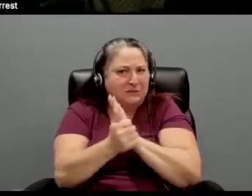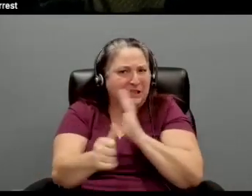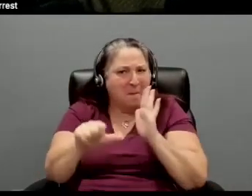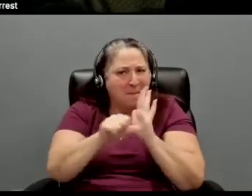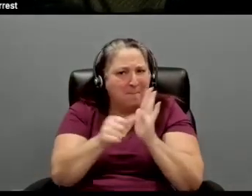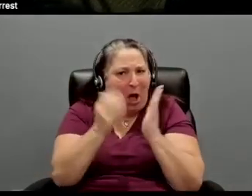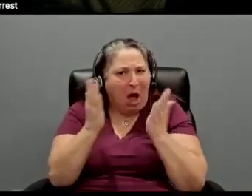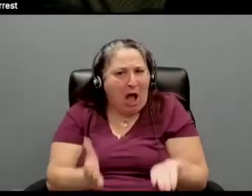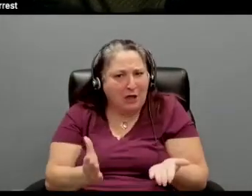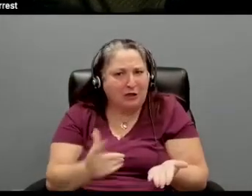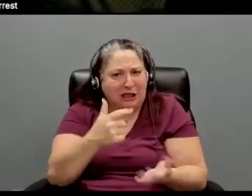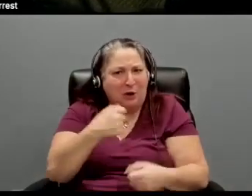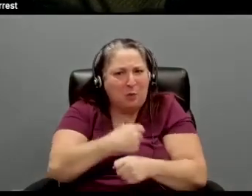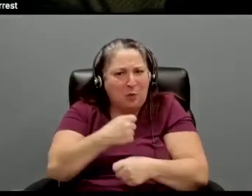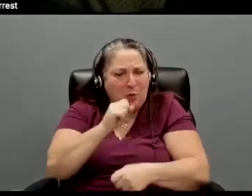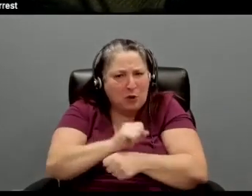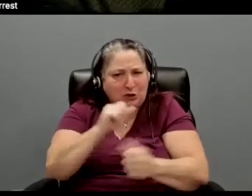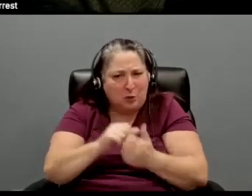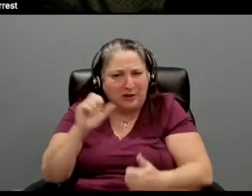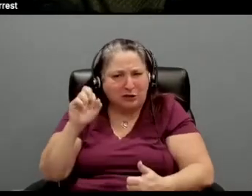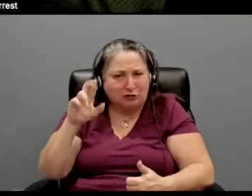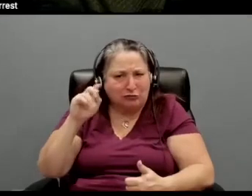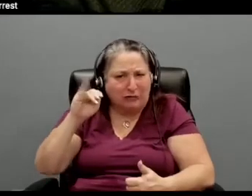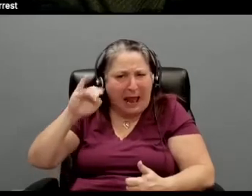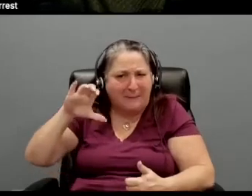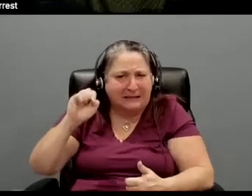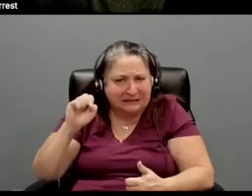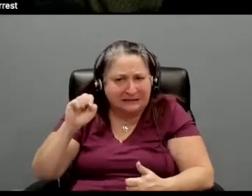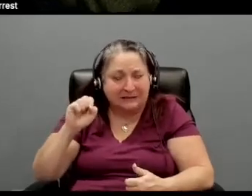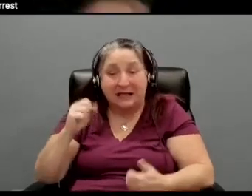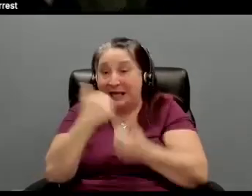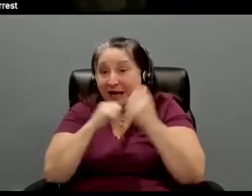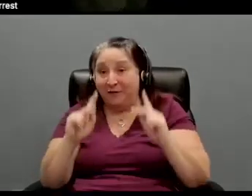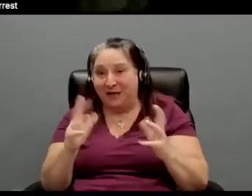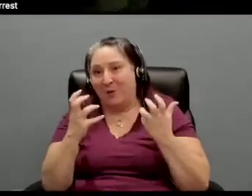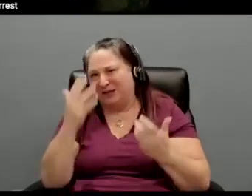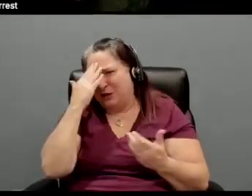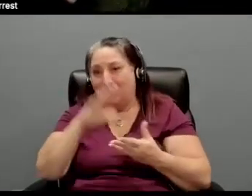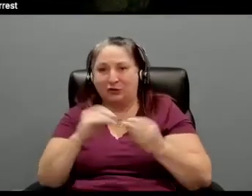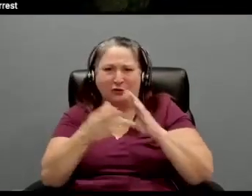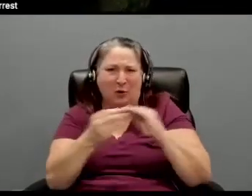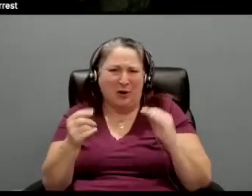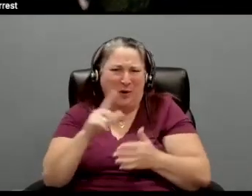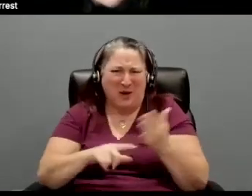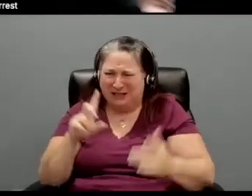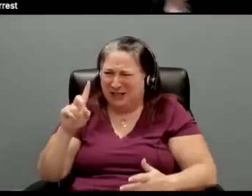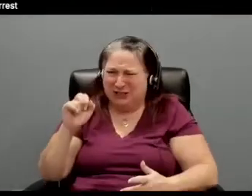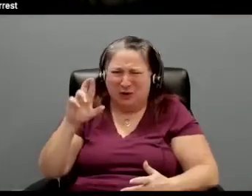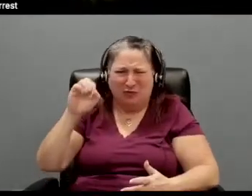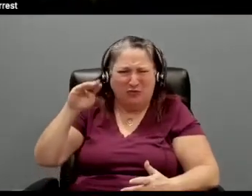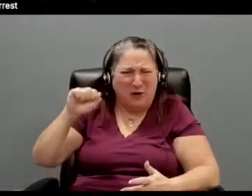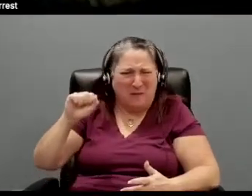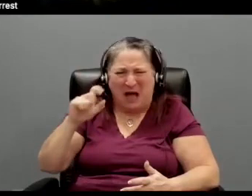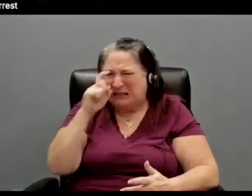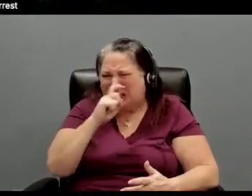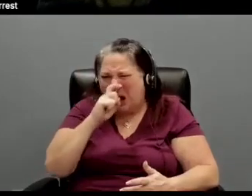he's a, he works with ceramics. And, you know, everybody wants to know the story of, you know, what is a Daruma doll? What does it mean? And